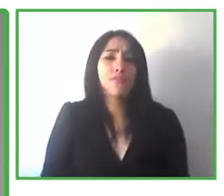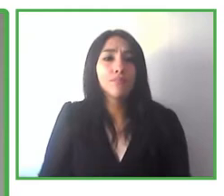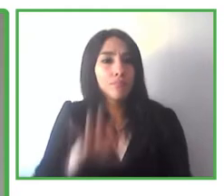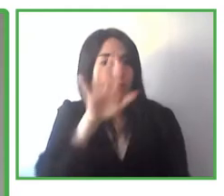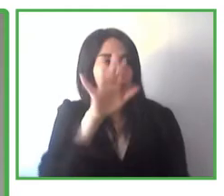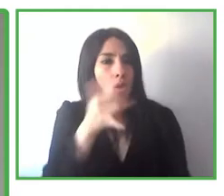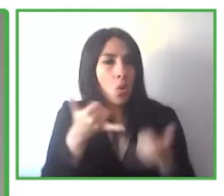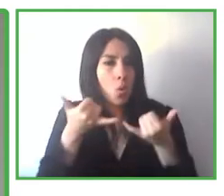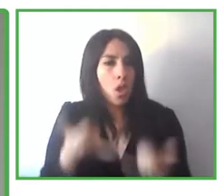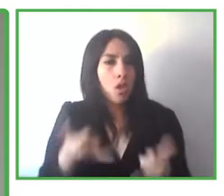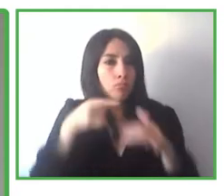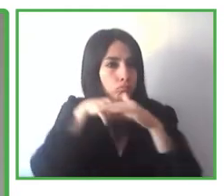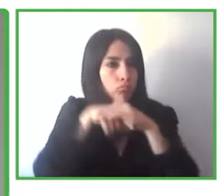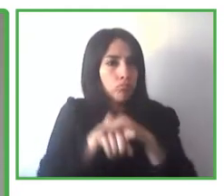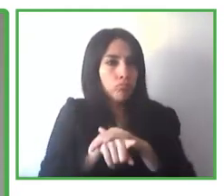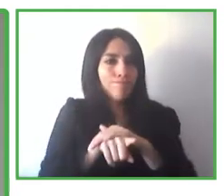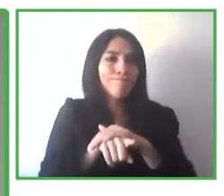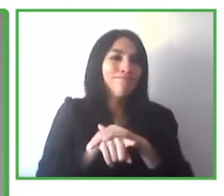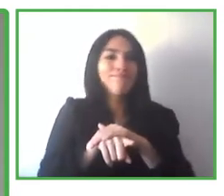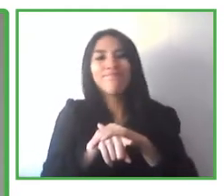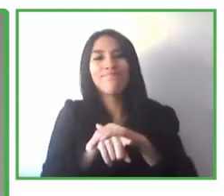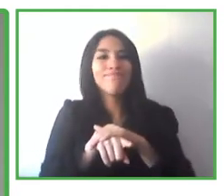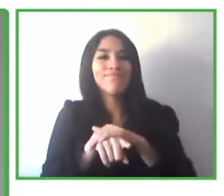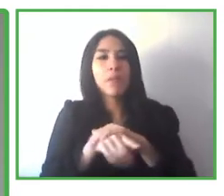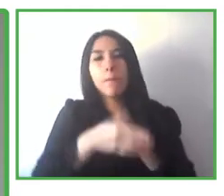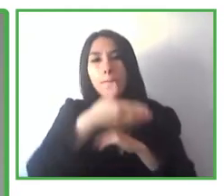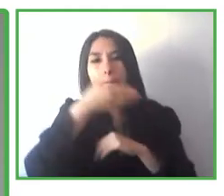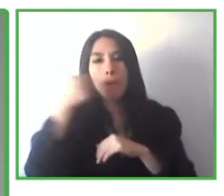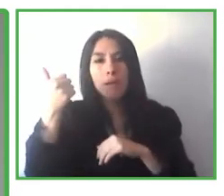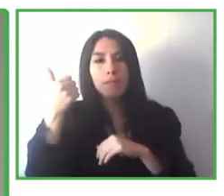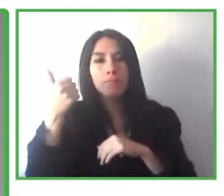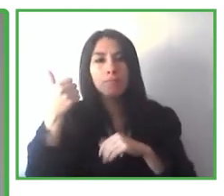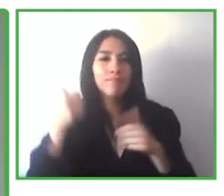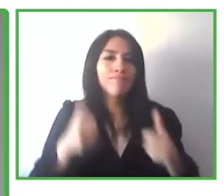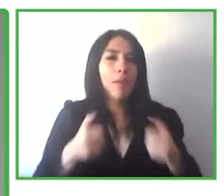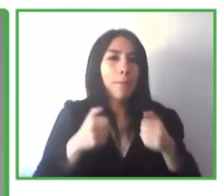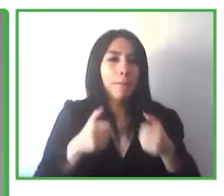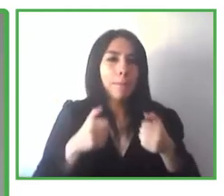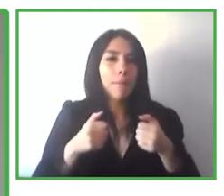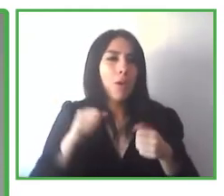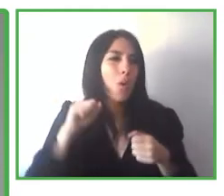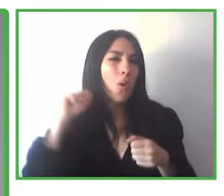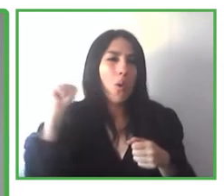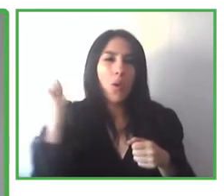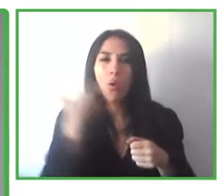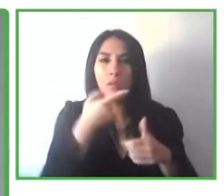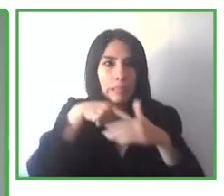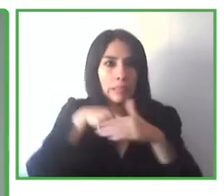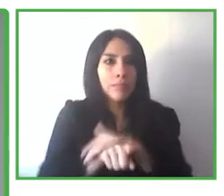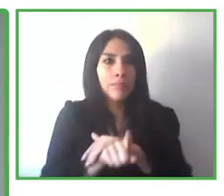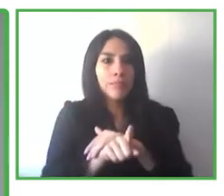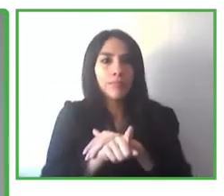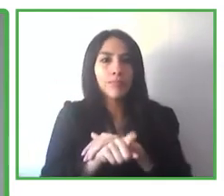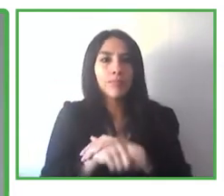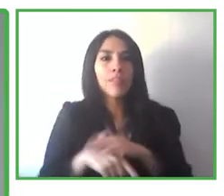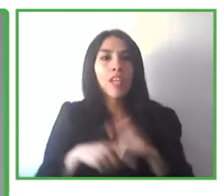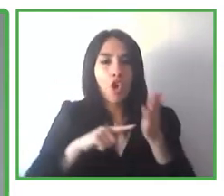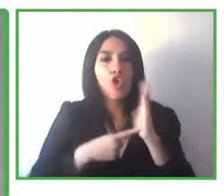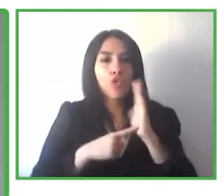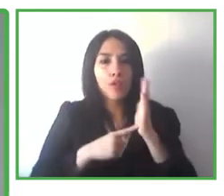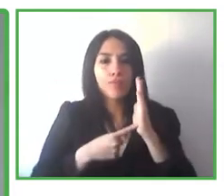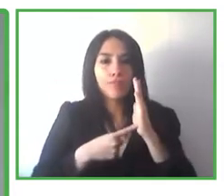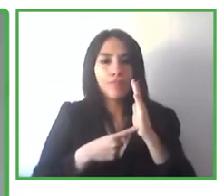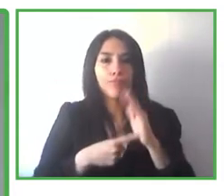has not improved in the same manner, even though it is improving accessibility for video games and emerging technologies that are being